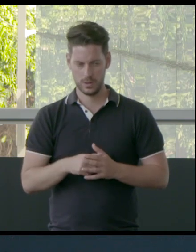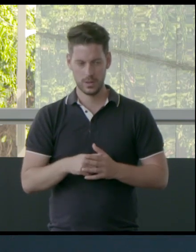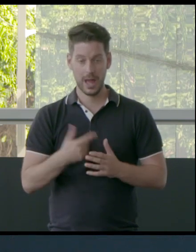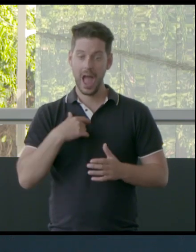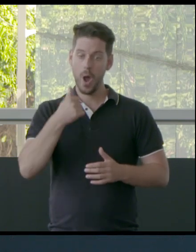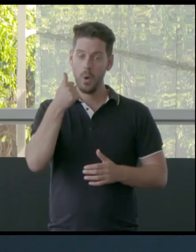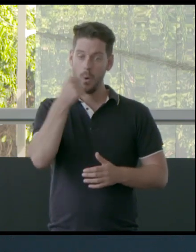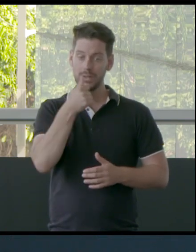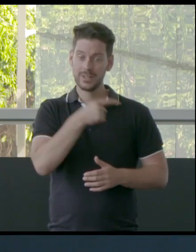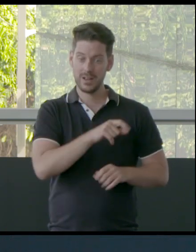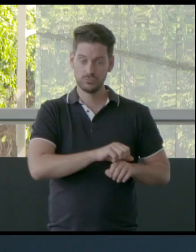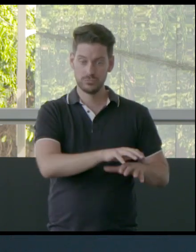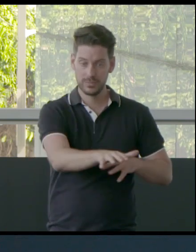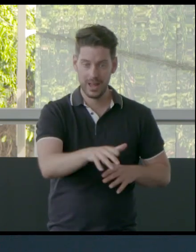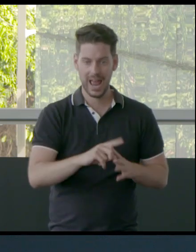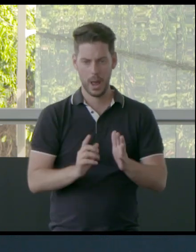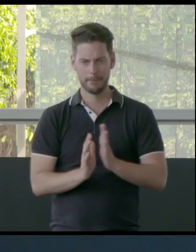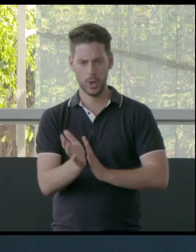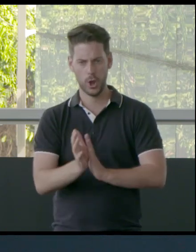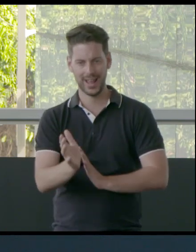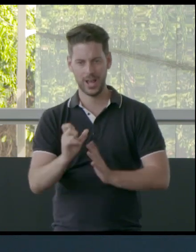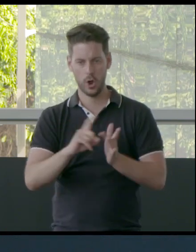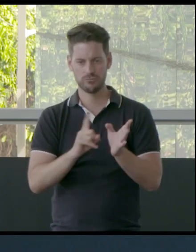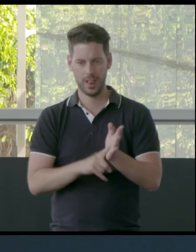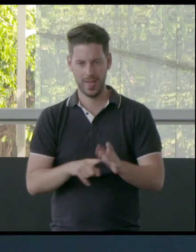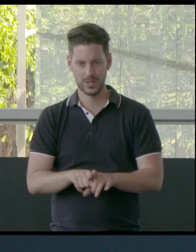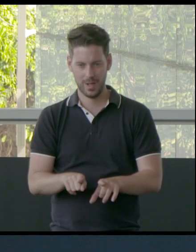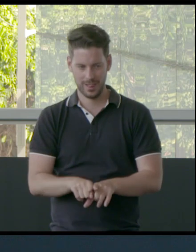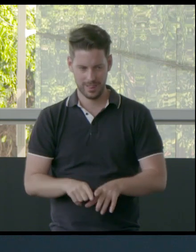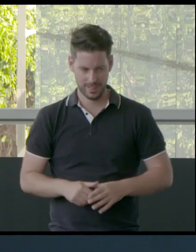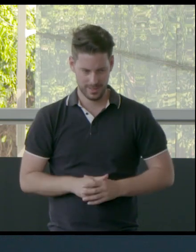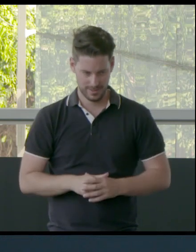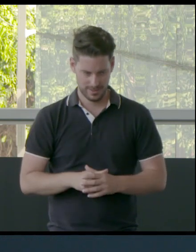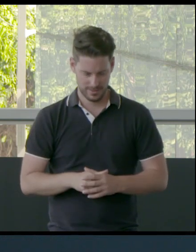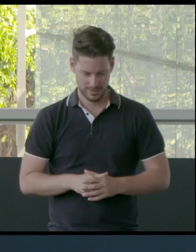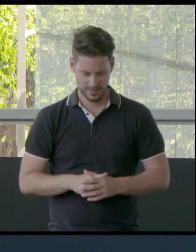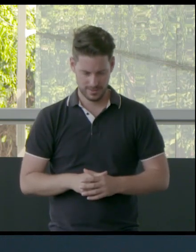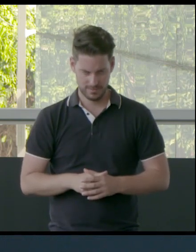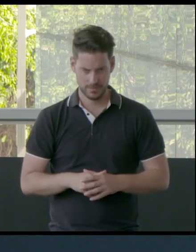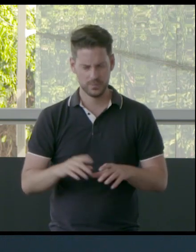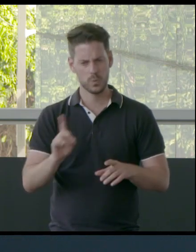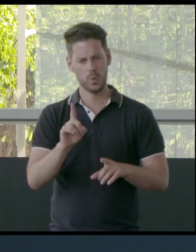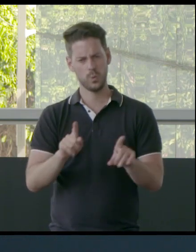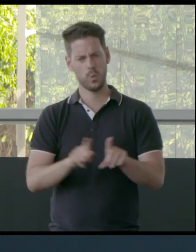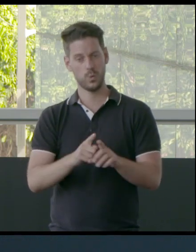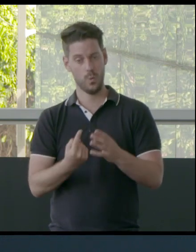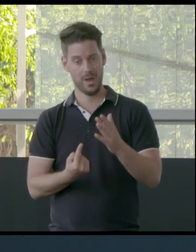oyster reefs and also burning coral as well. And what also occurred